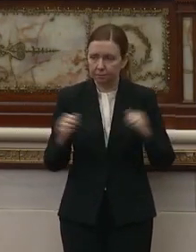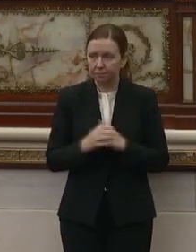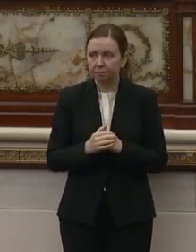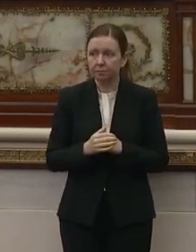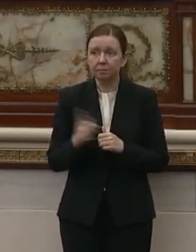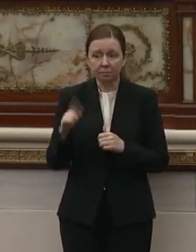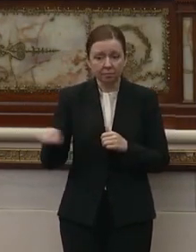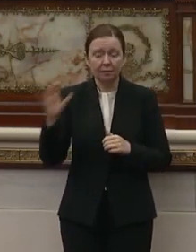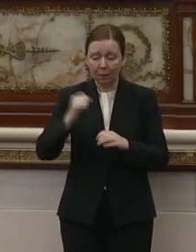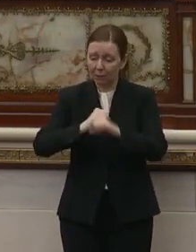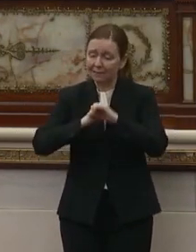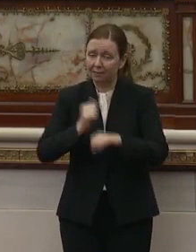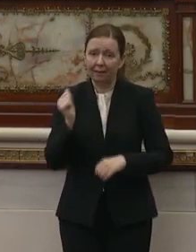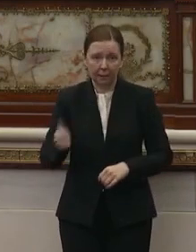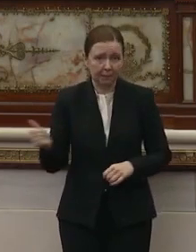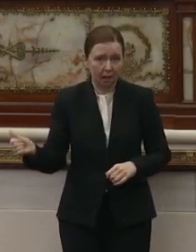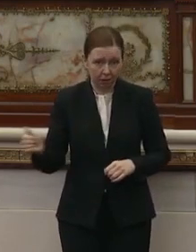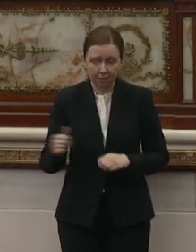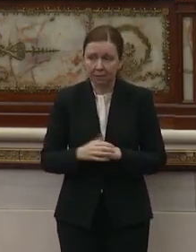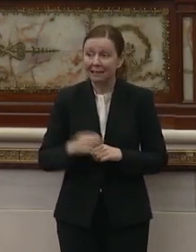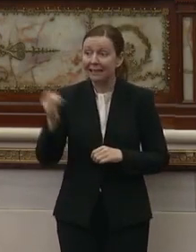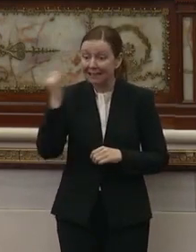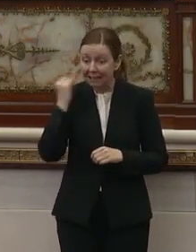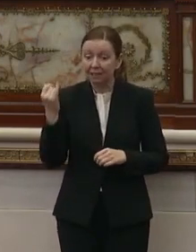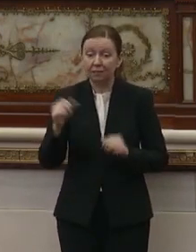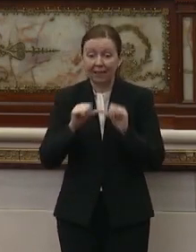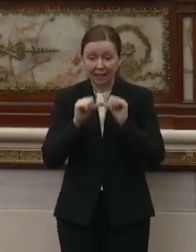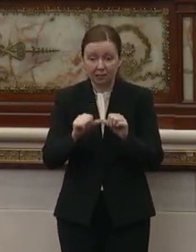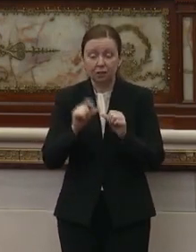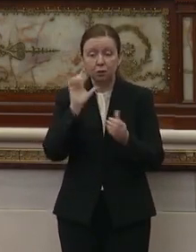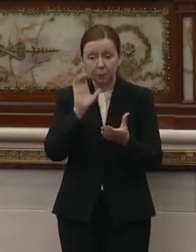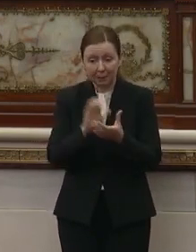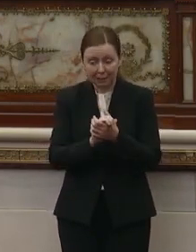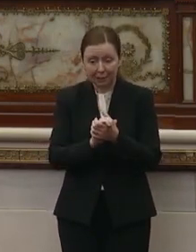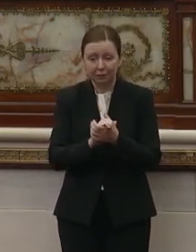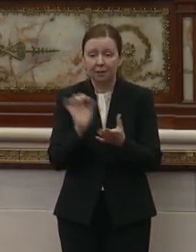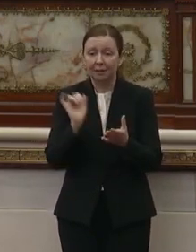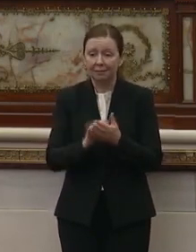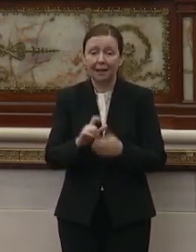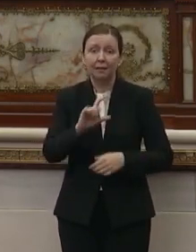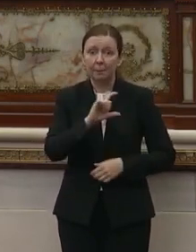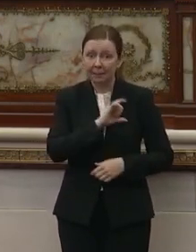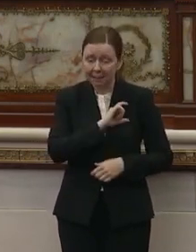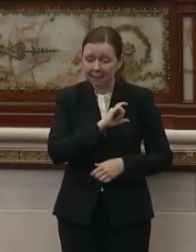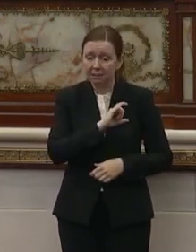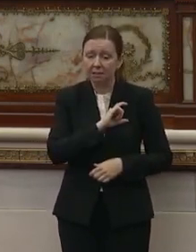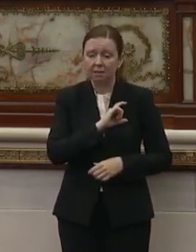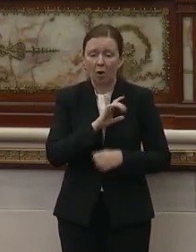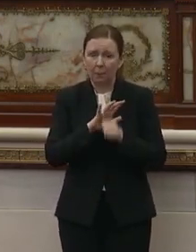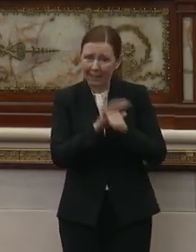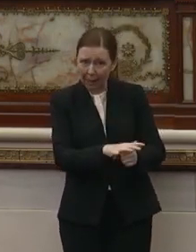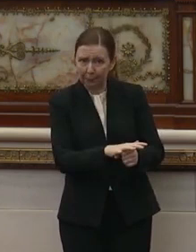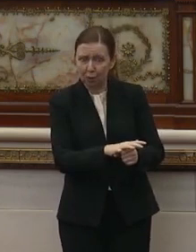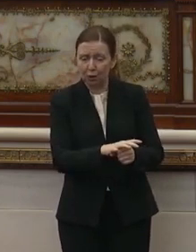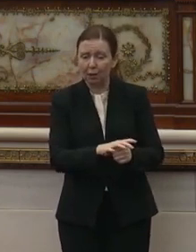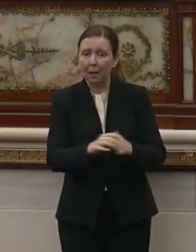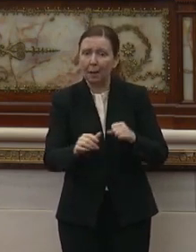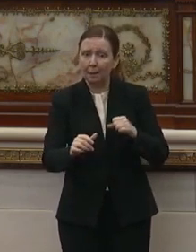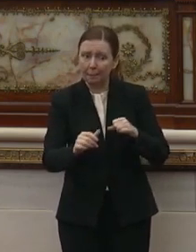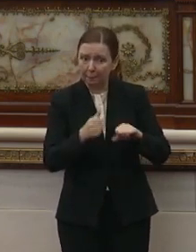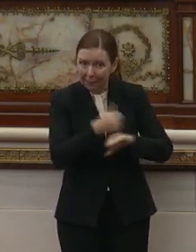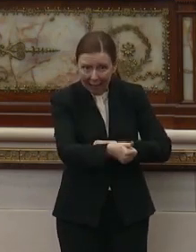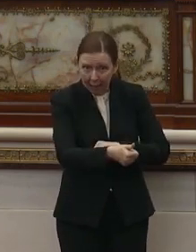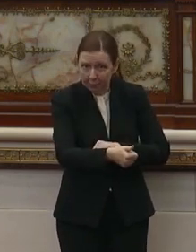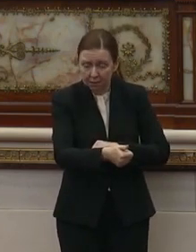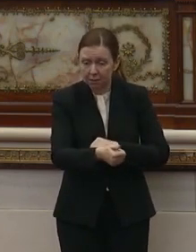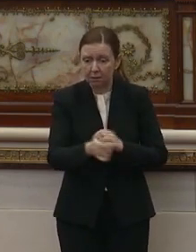They will defend themselves if they continue to believe that the police are being hampered, being blamed to